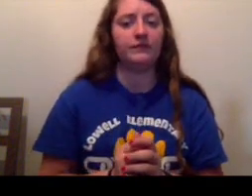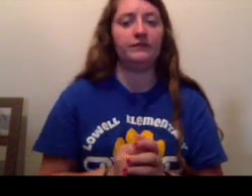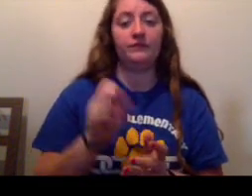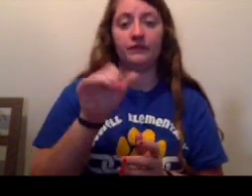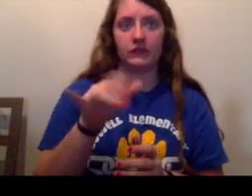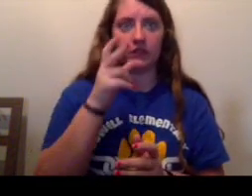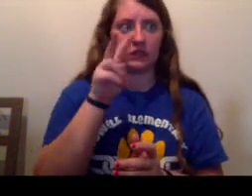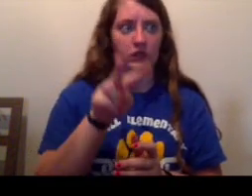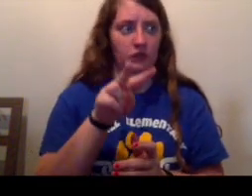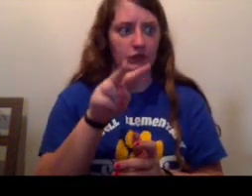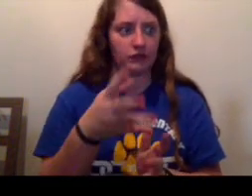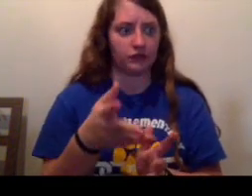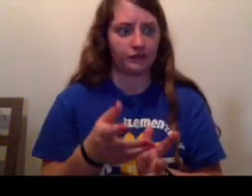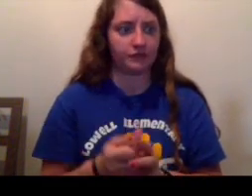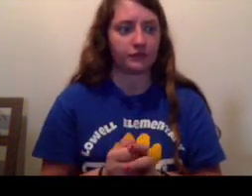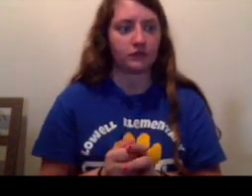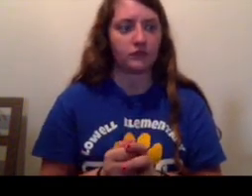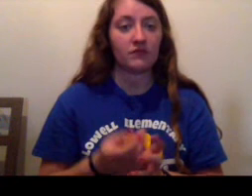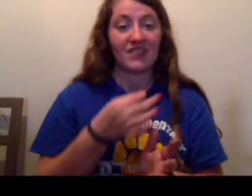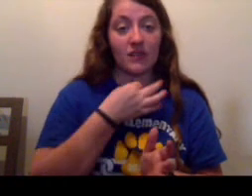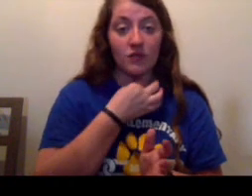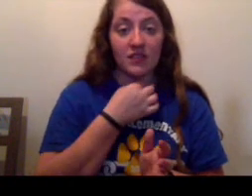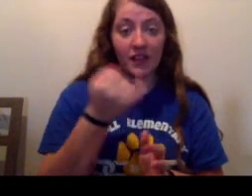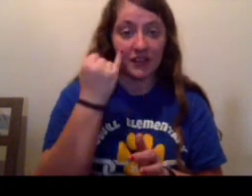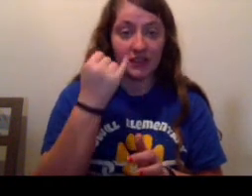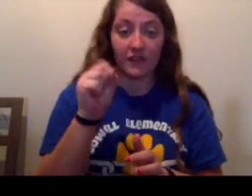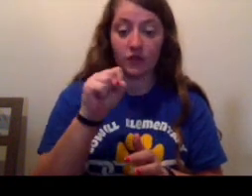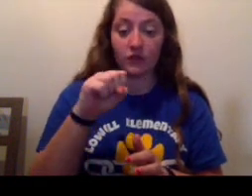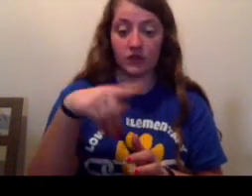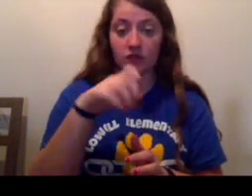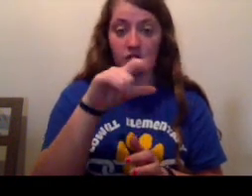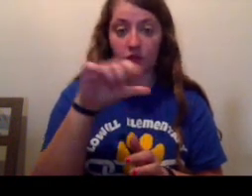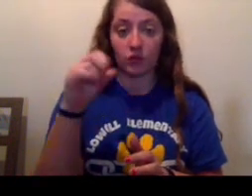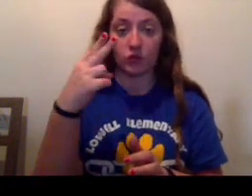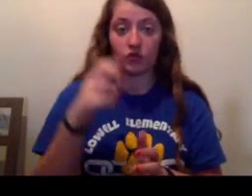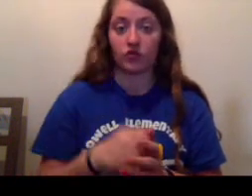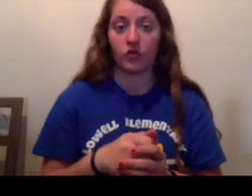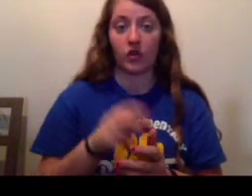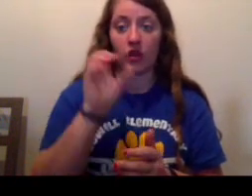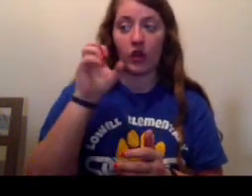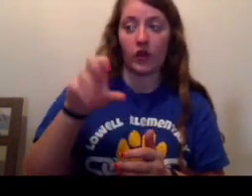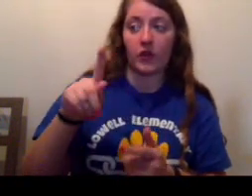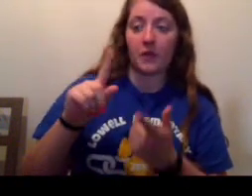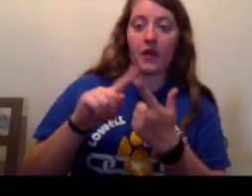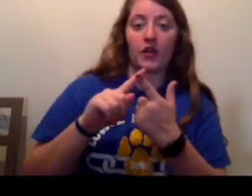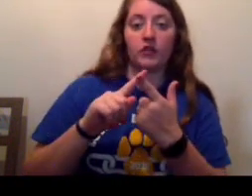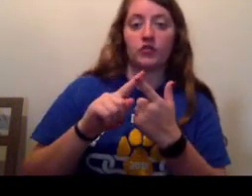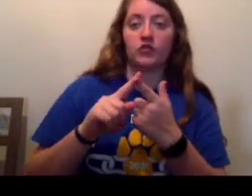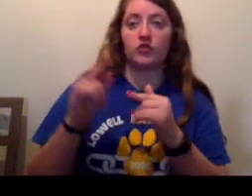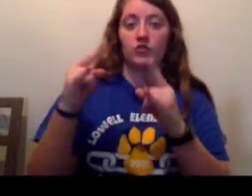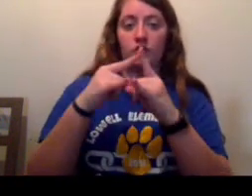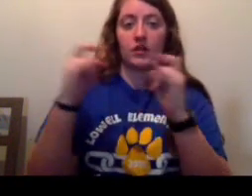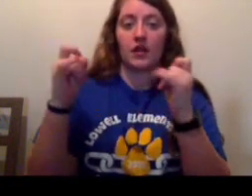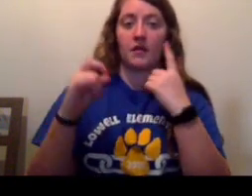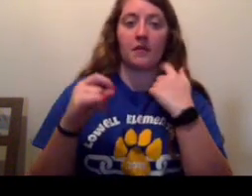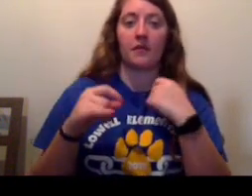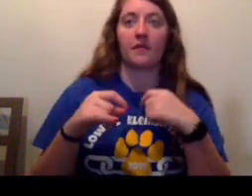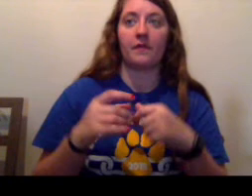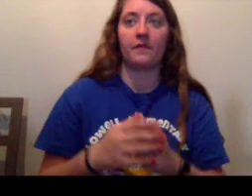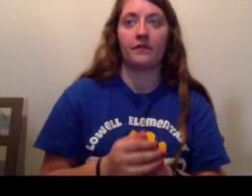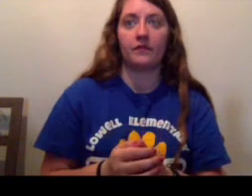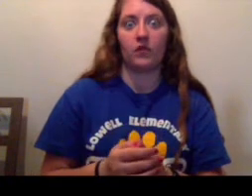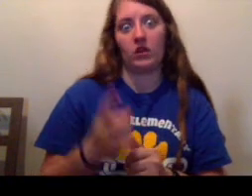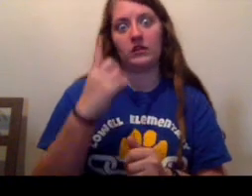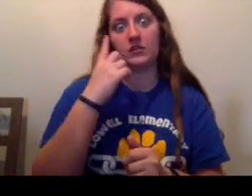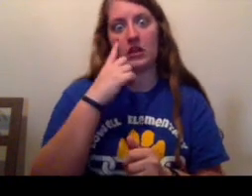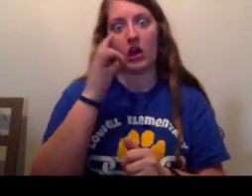helplessly. He wondered if it was the sploosh. He looked back towards Camp Green Lake. At least he thought it was